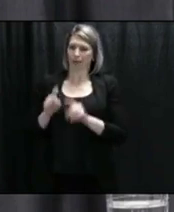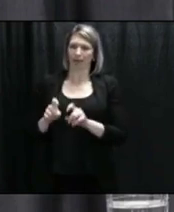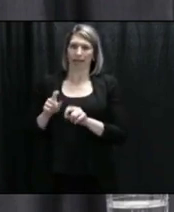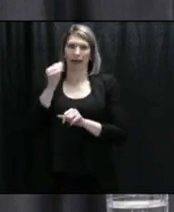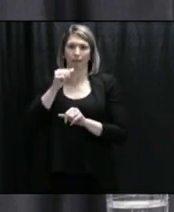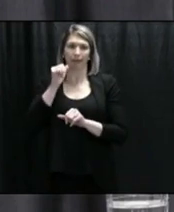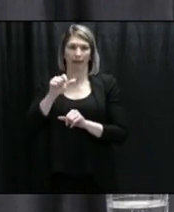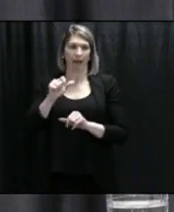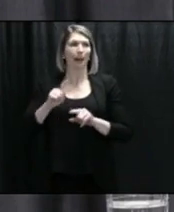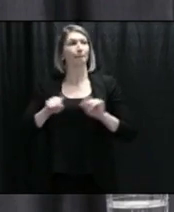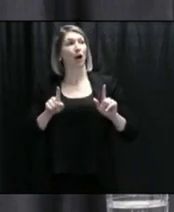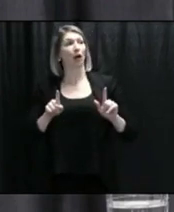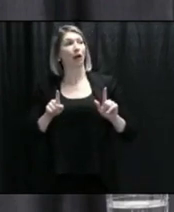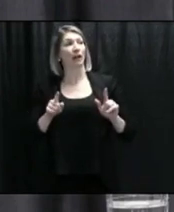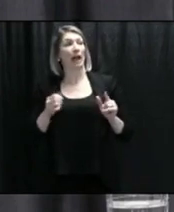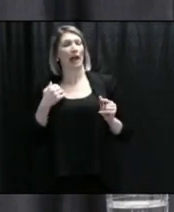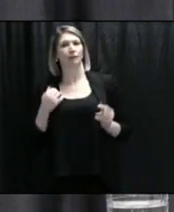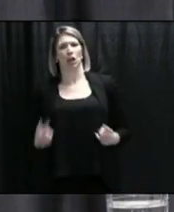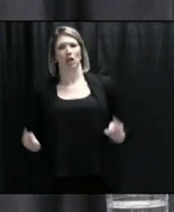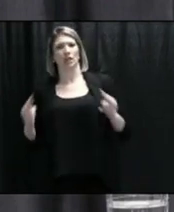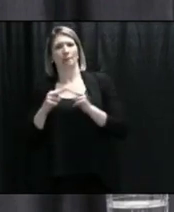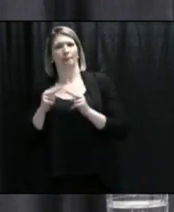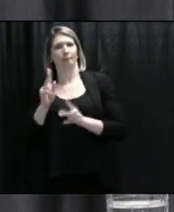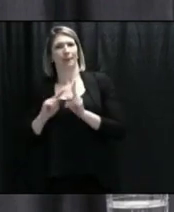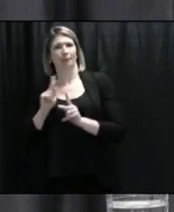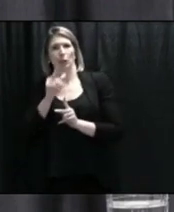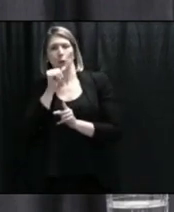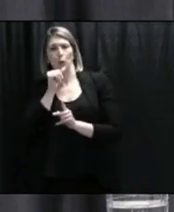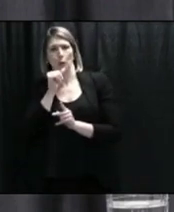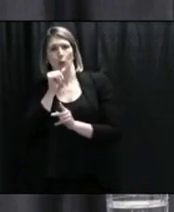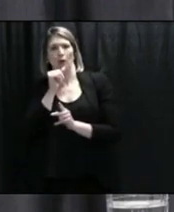or number of cases.